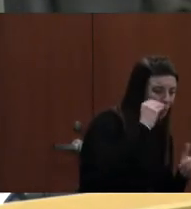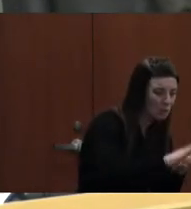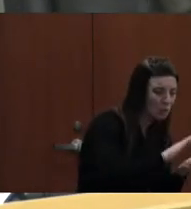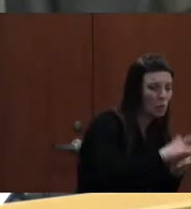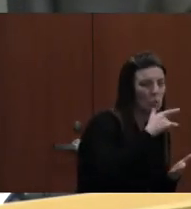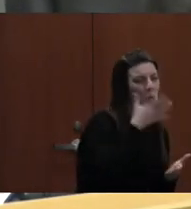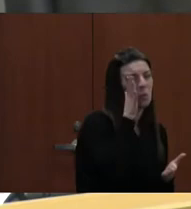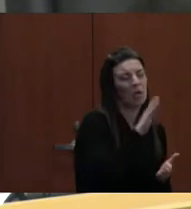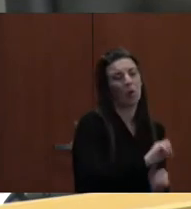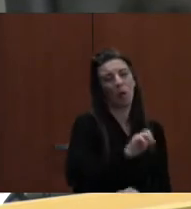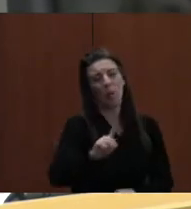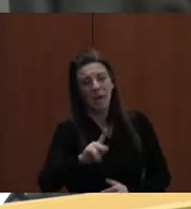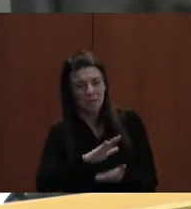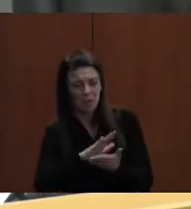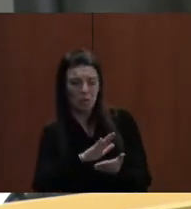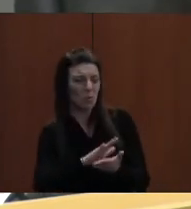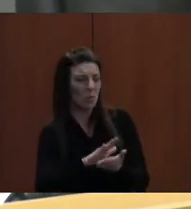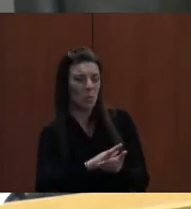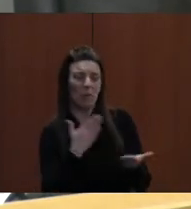big swing in our enrollment. Um,